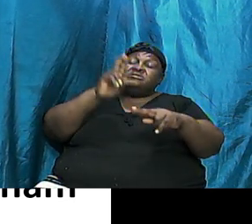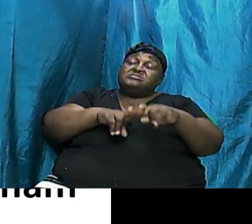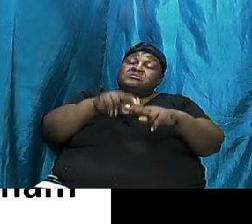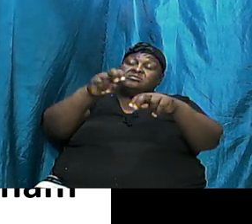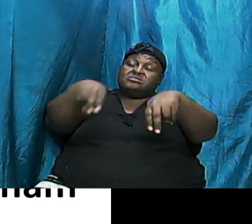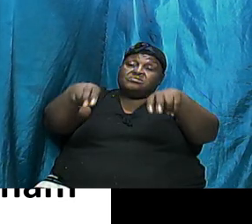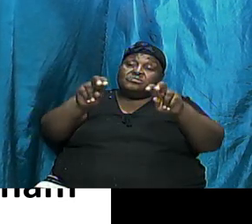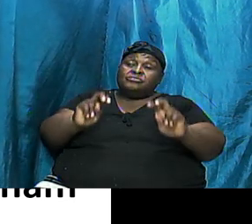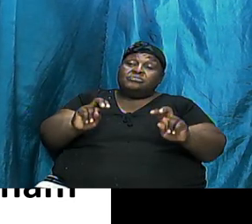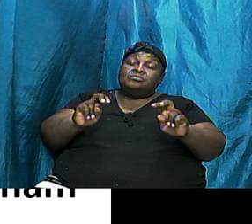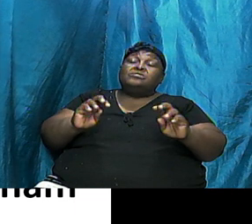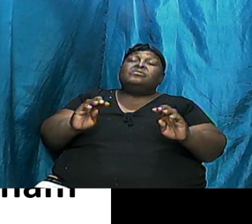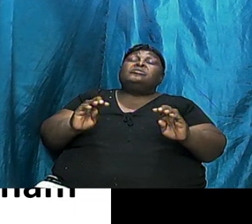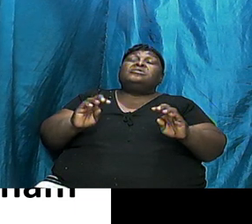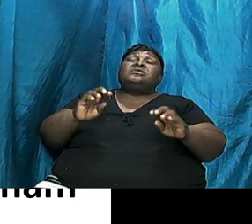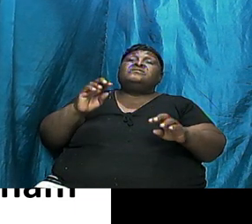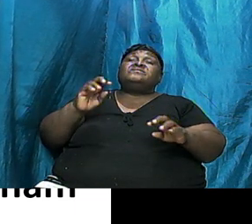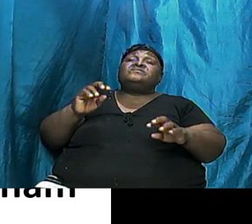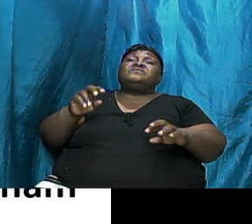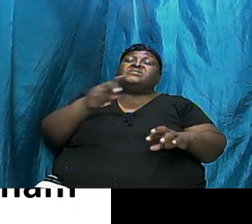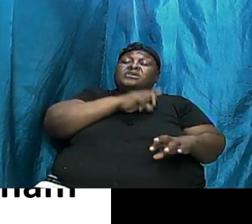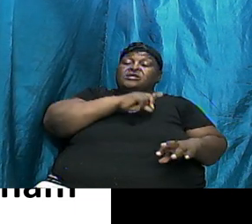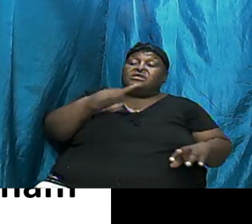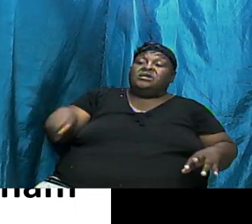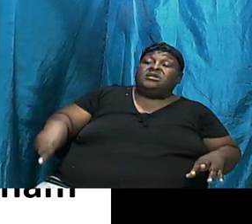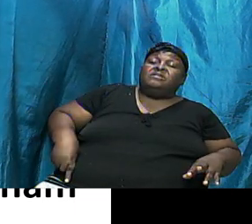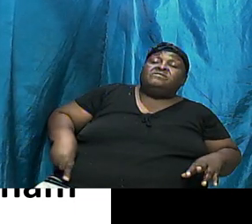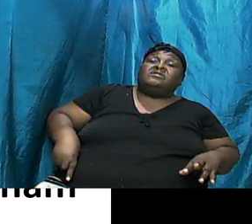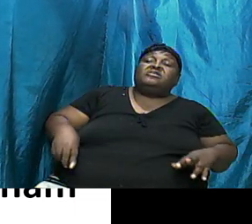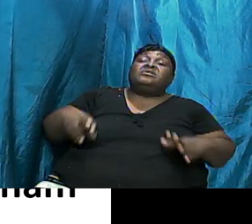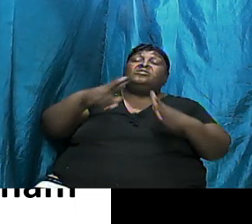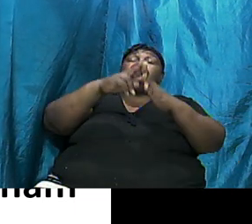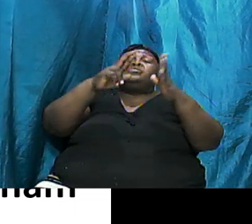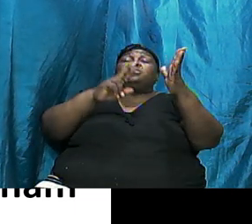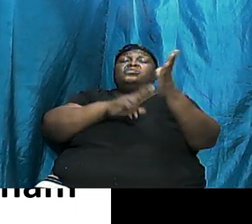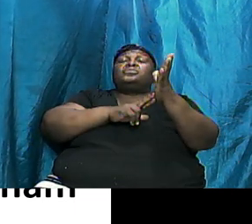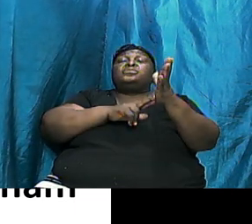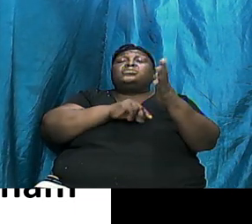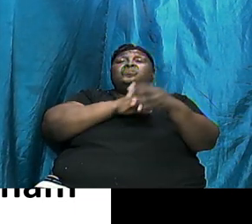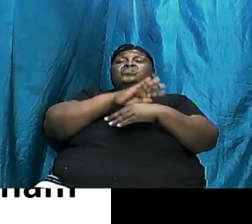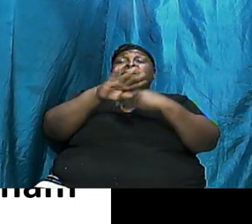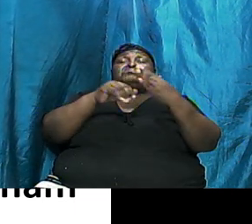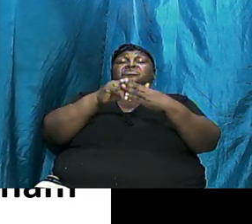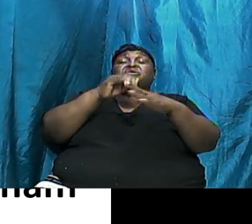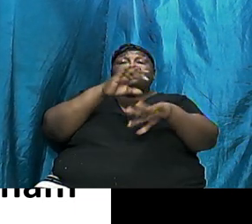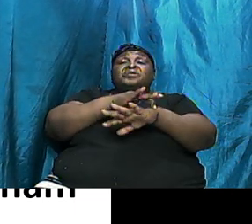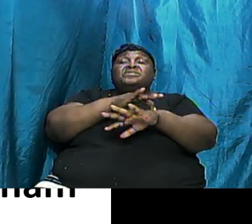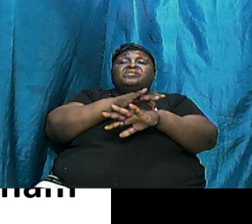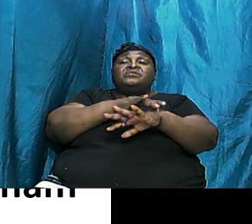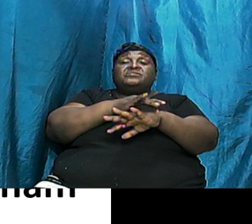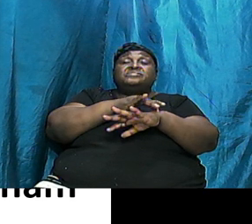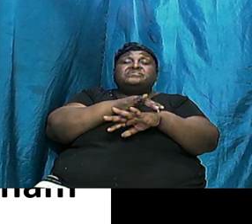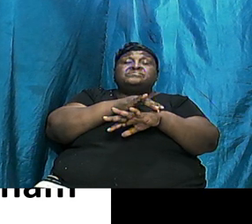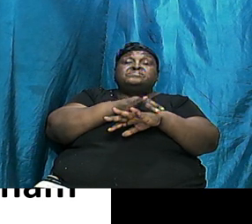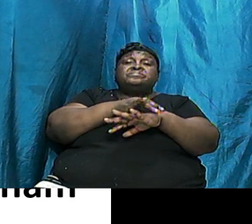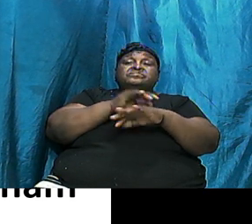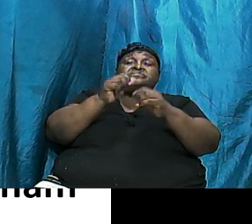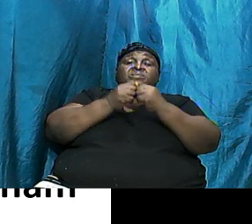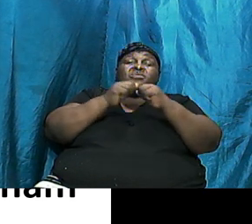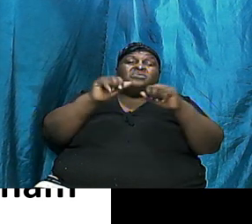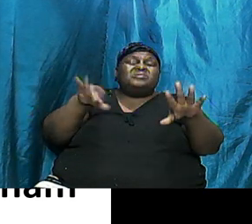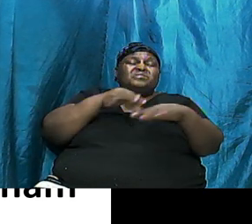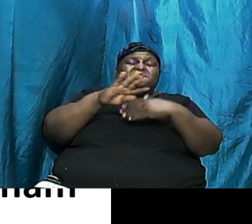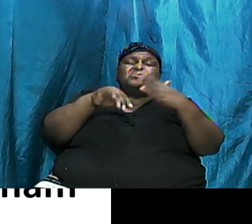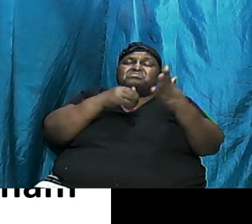Of David And Is Going To Rule The Entire Earth Yes And Without Going Into